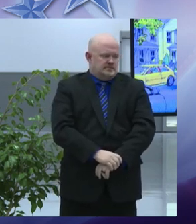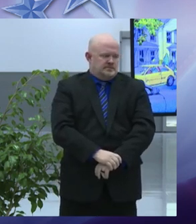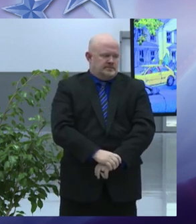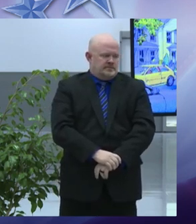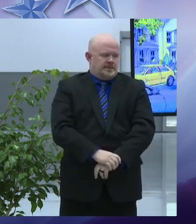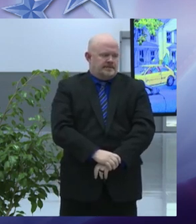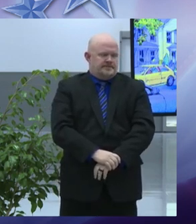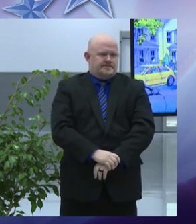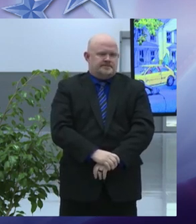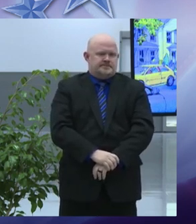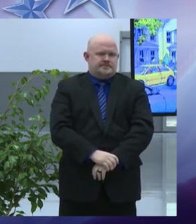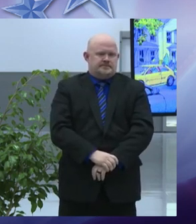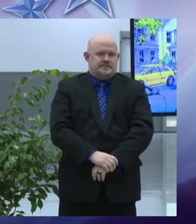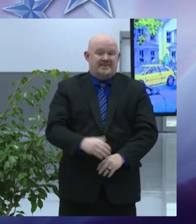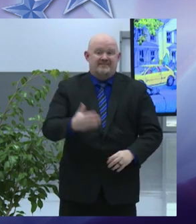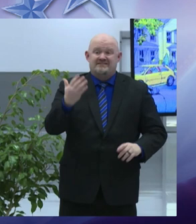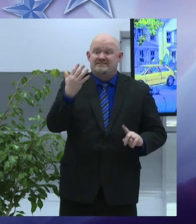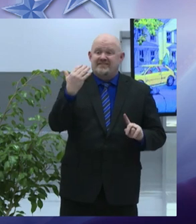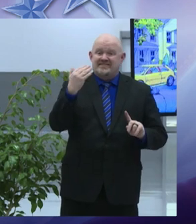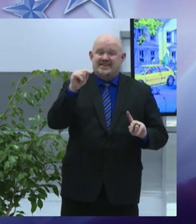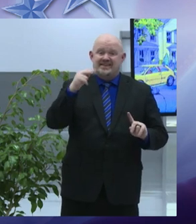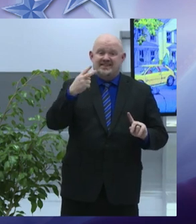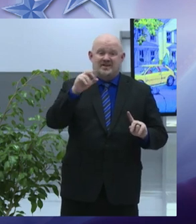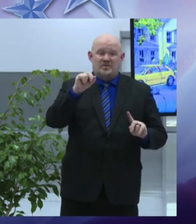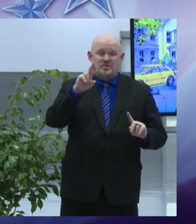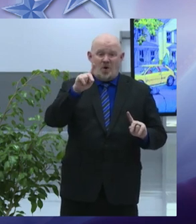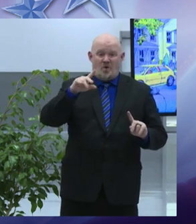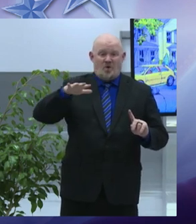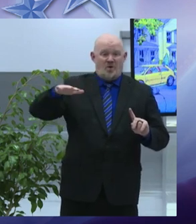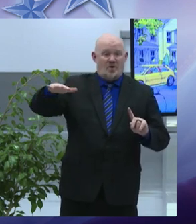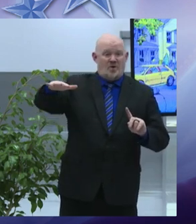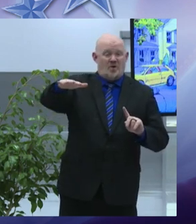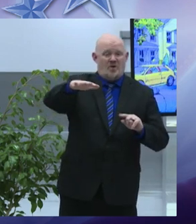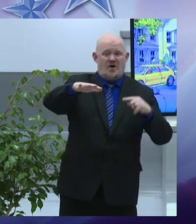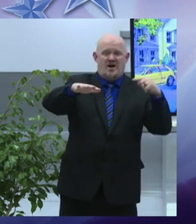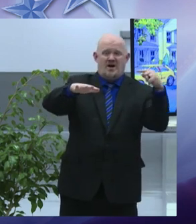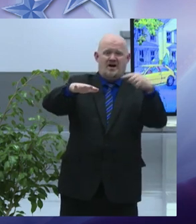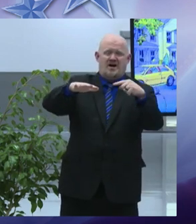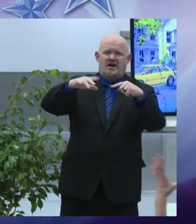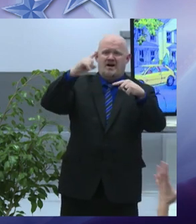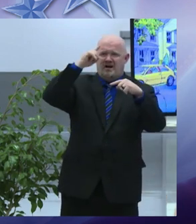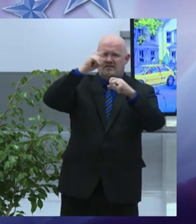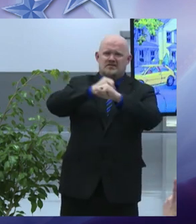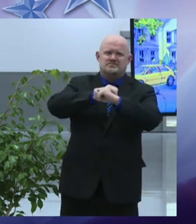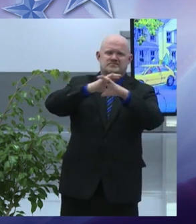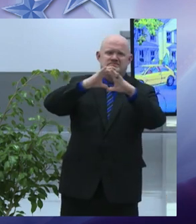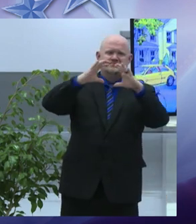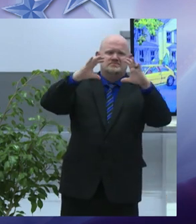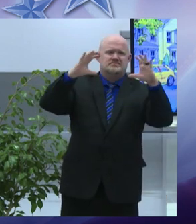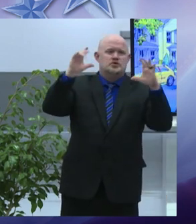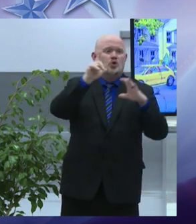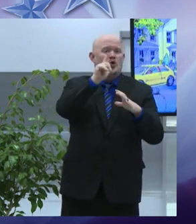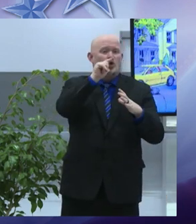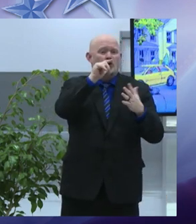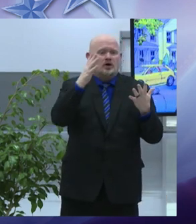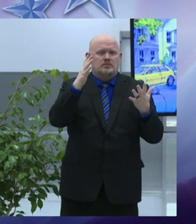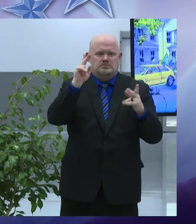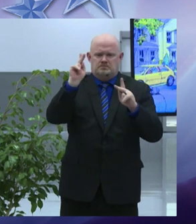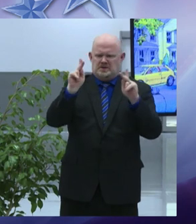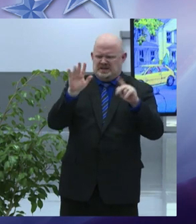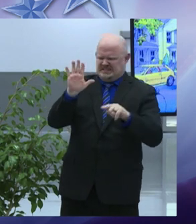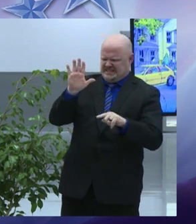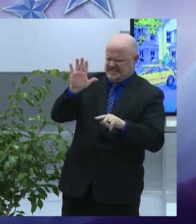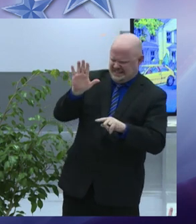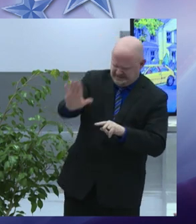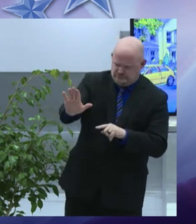the possibilities for the 15th ward have been envisioned by residents parks transportation child care retail and mixed income